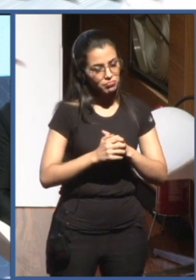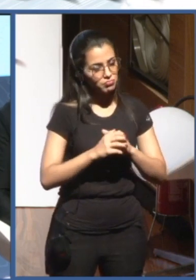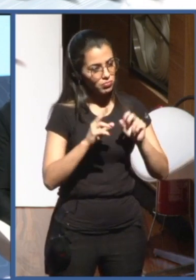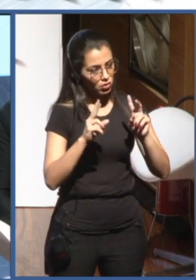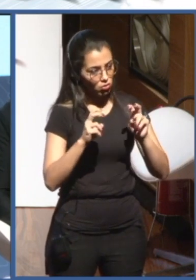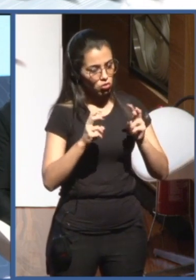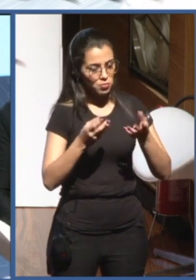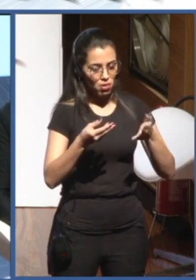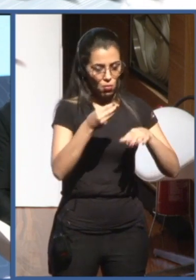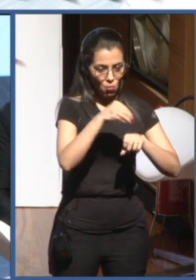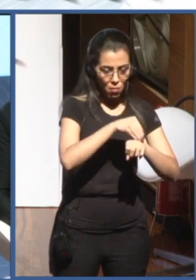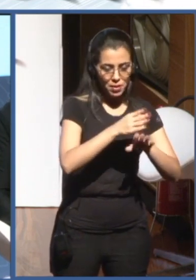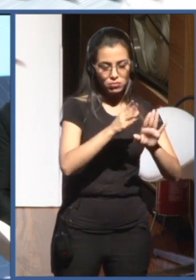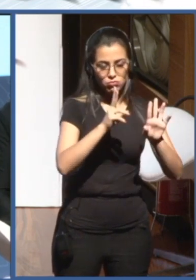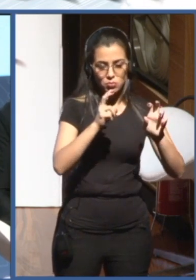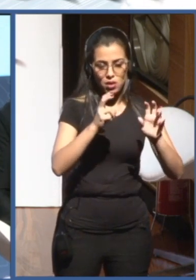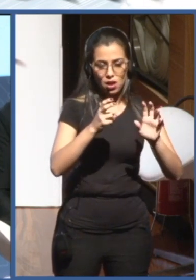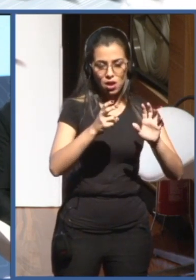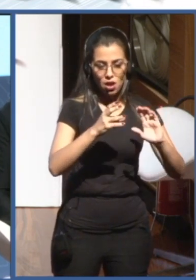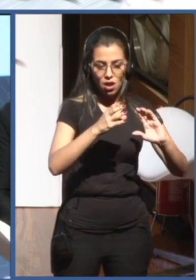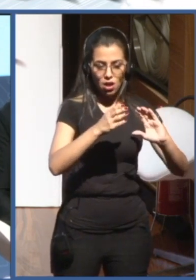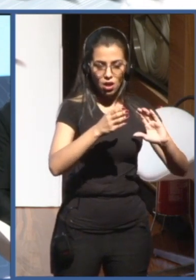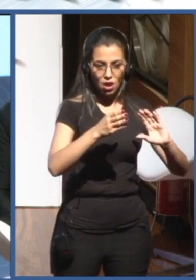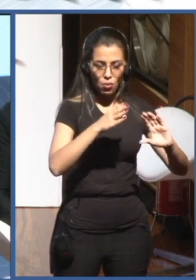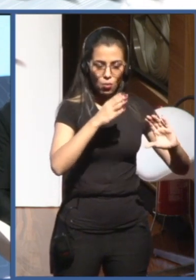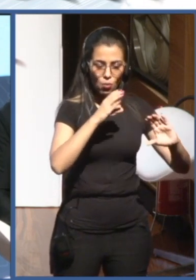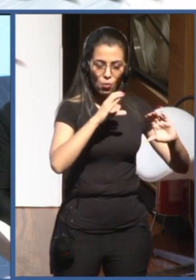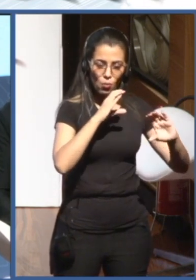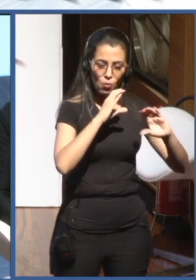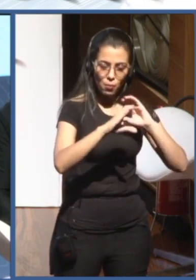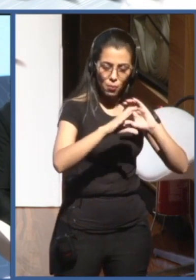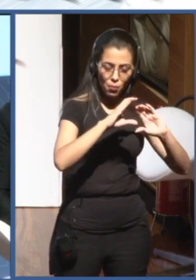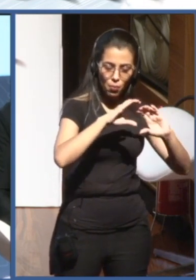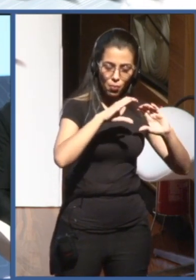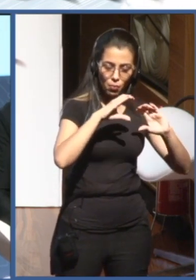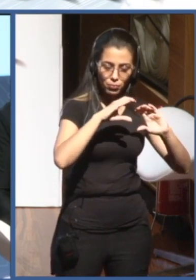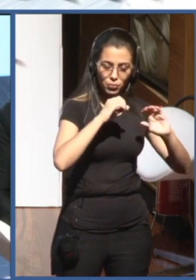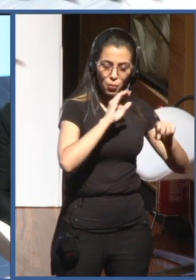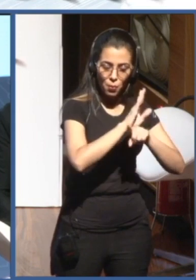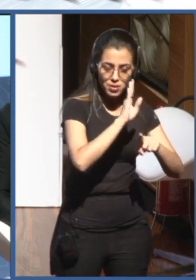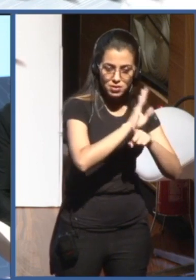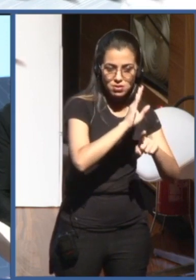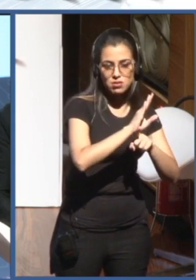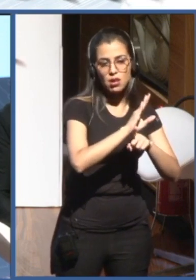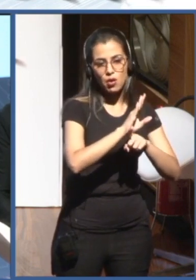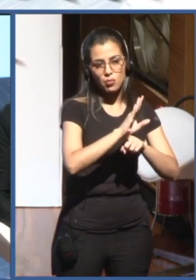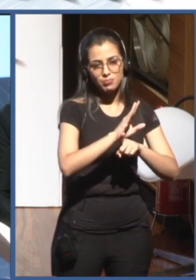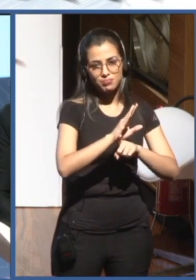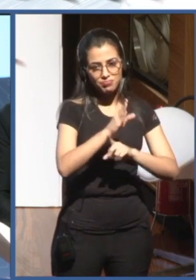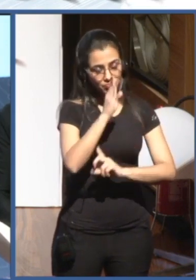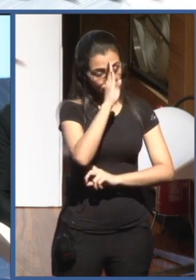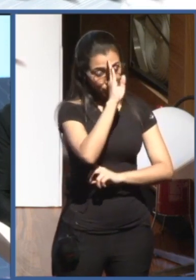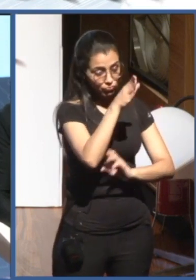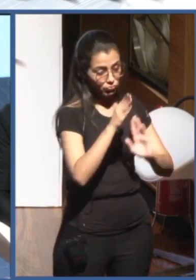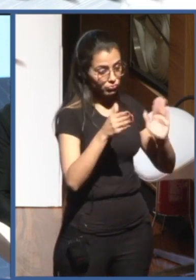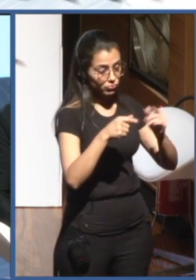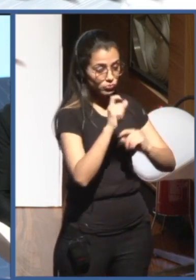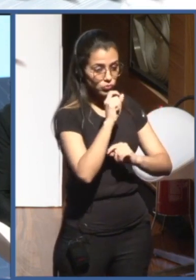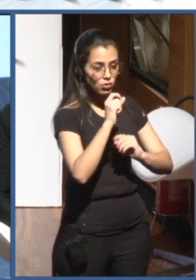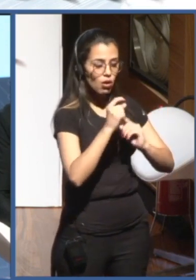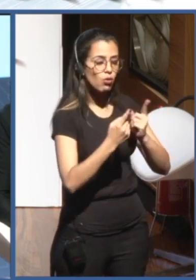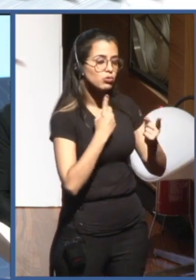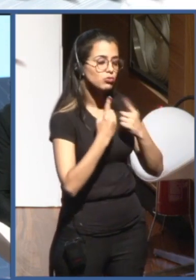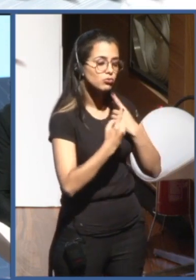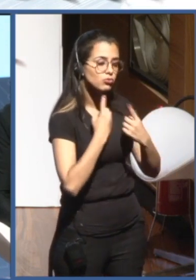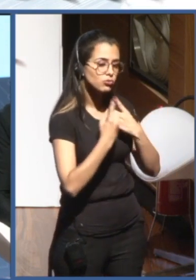operandi of the OECD is dialogue and consensus across international sort of spheres. It's essential for